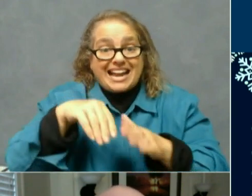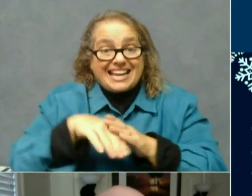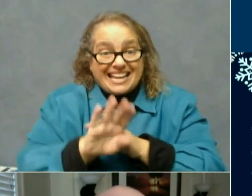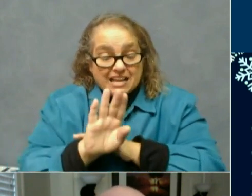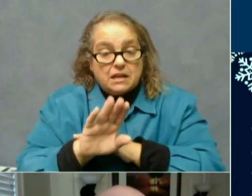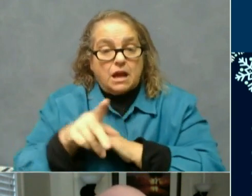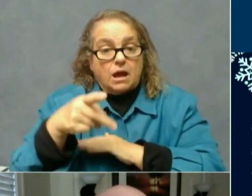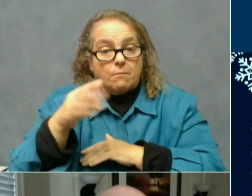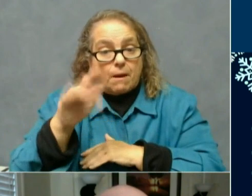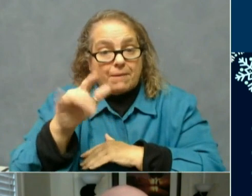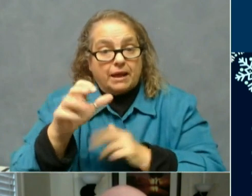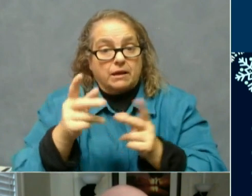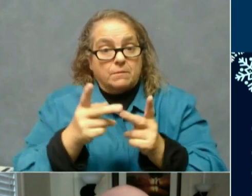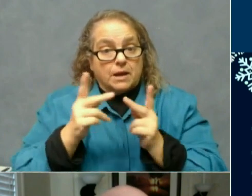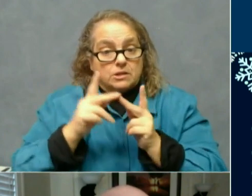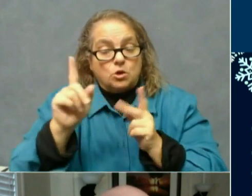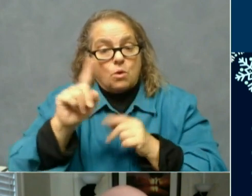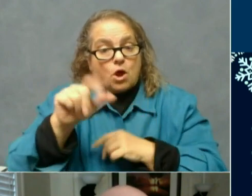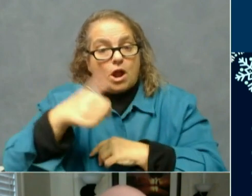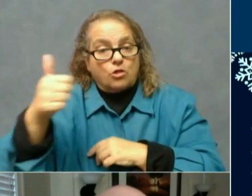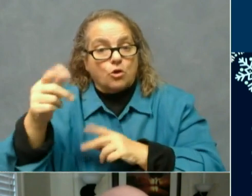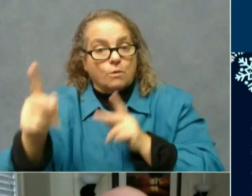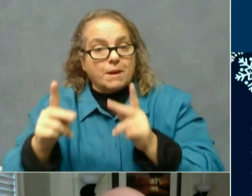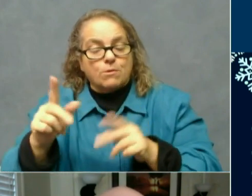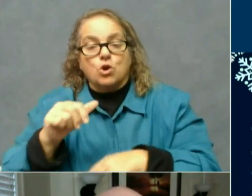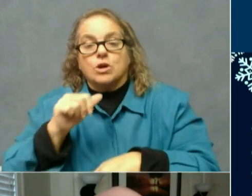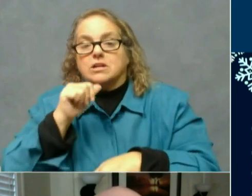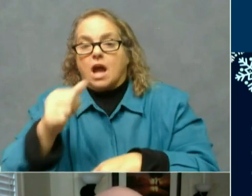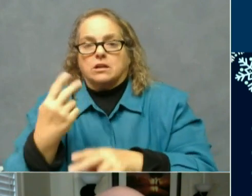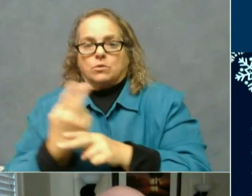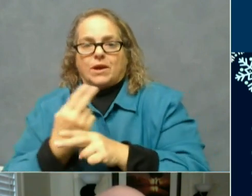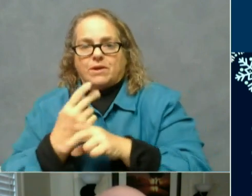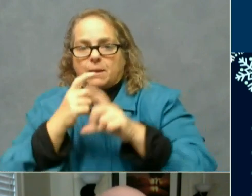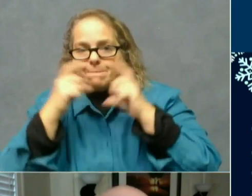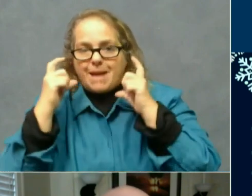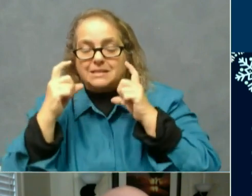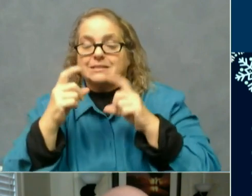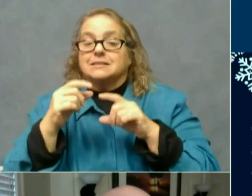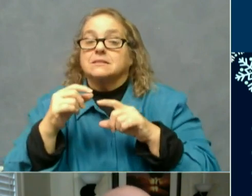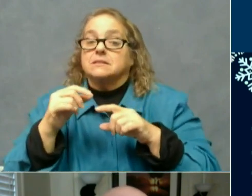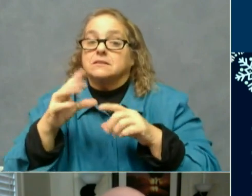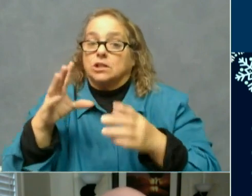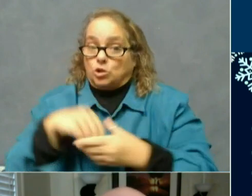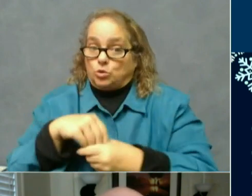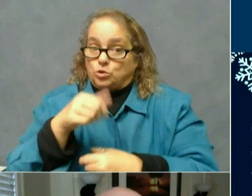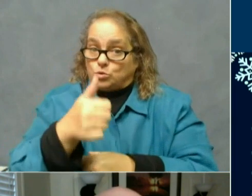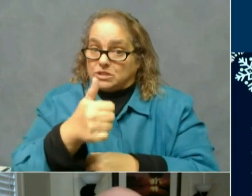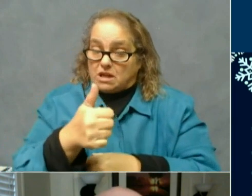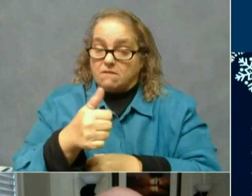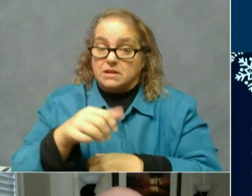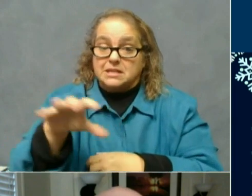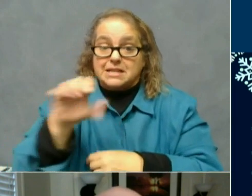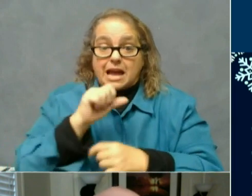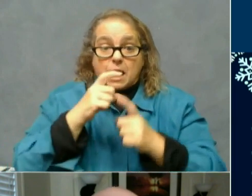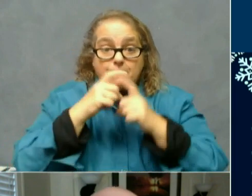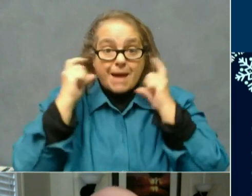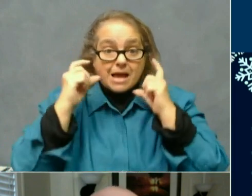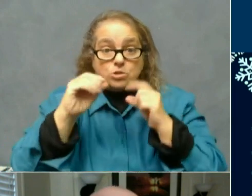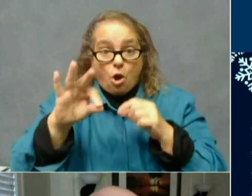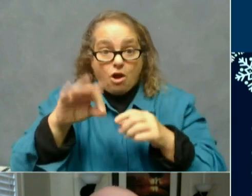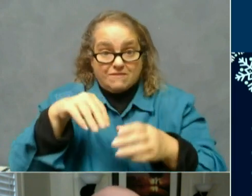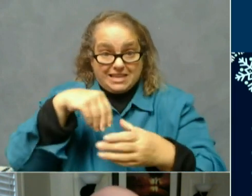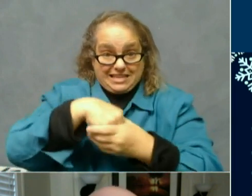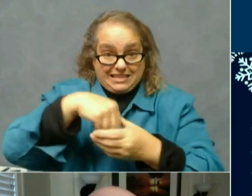where other people are not wearing masks, including yourself. Taking a mask off in an interior space at this time